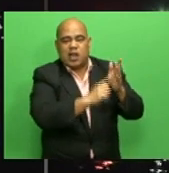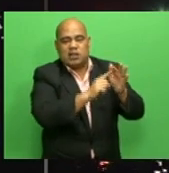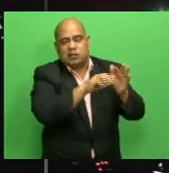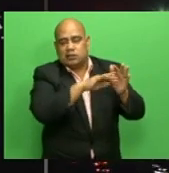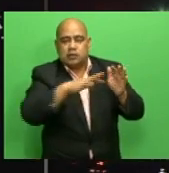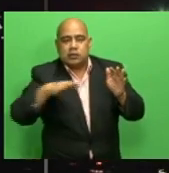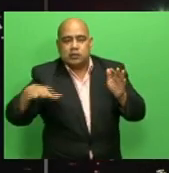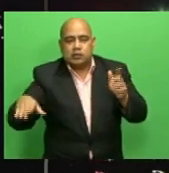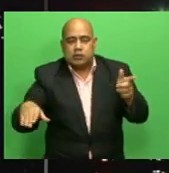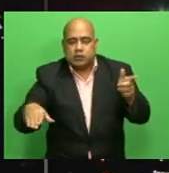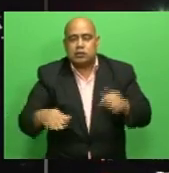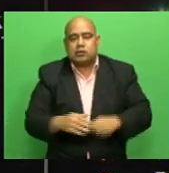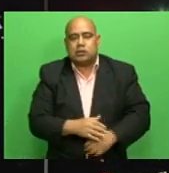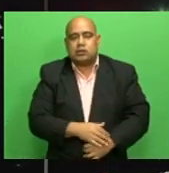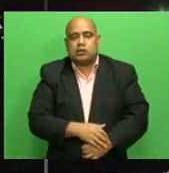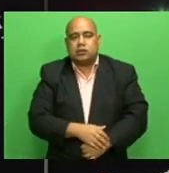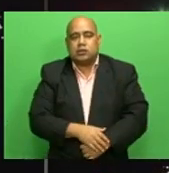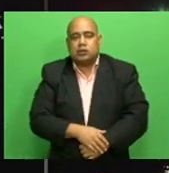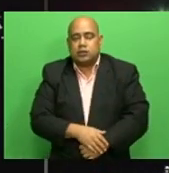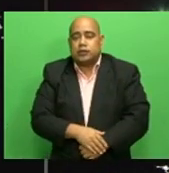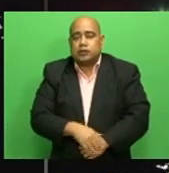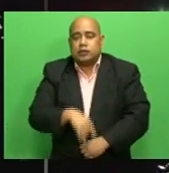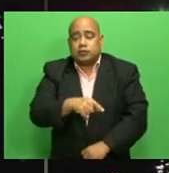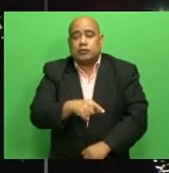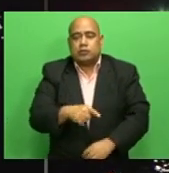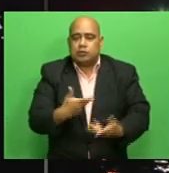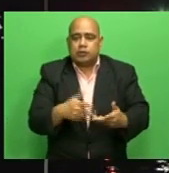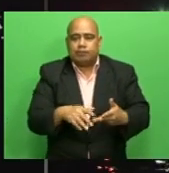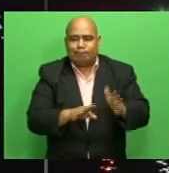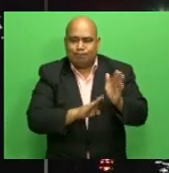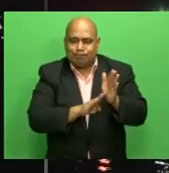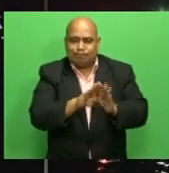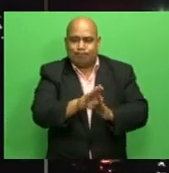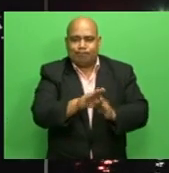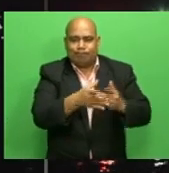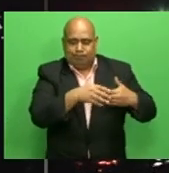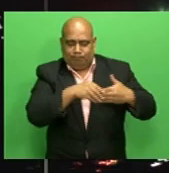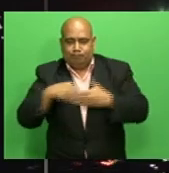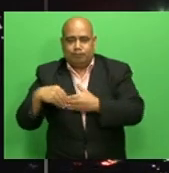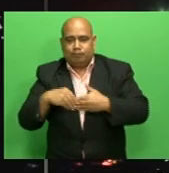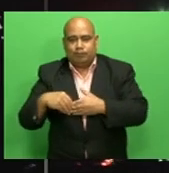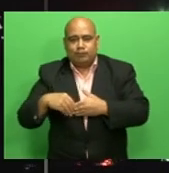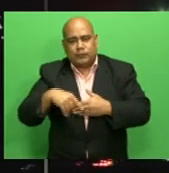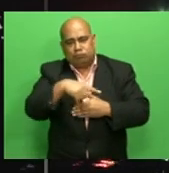those small steps would lead him to success. Sanyan Mboila with his story.